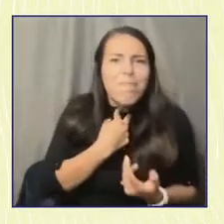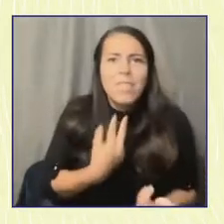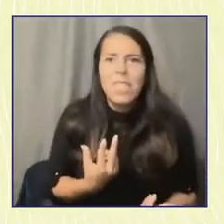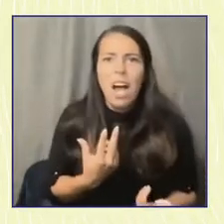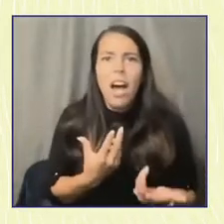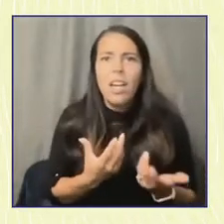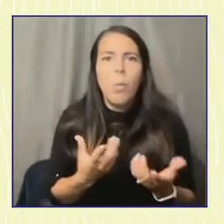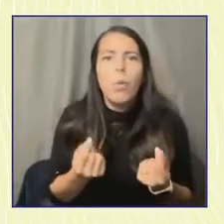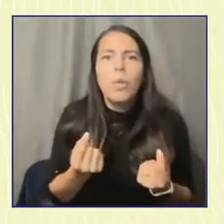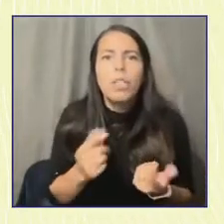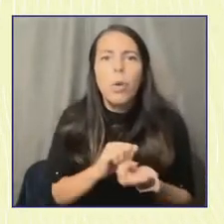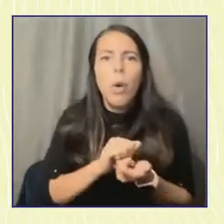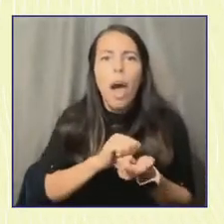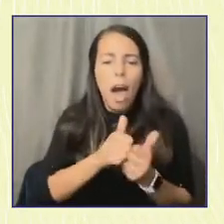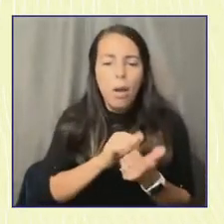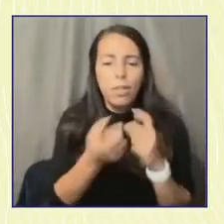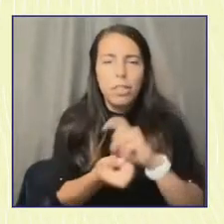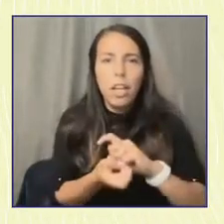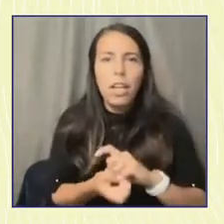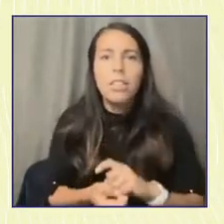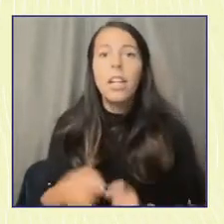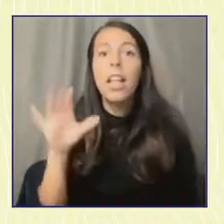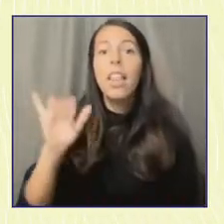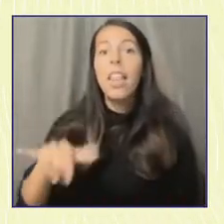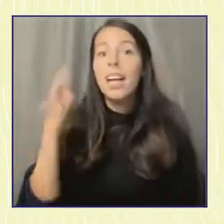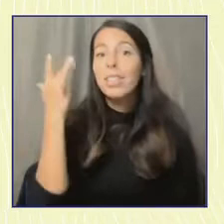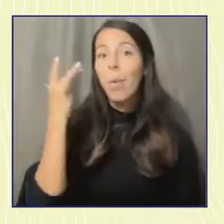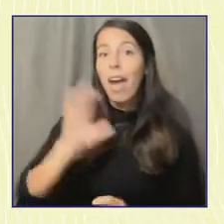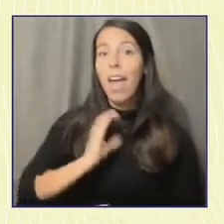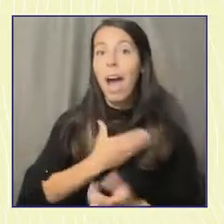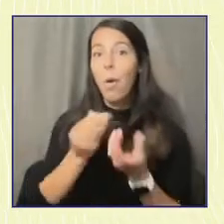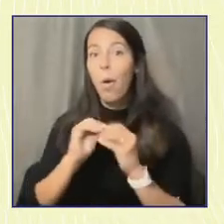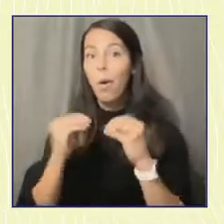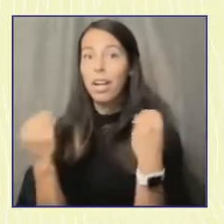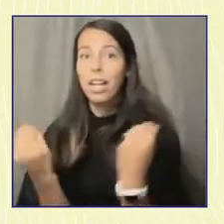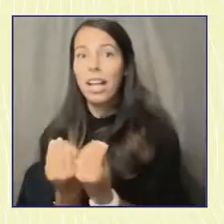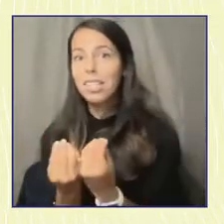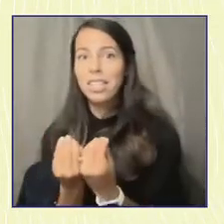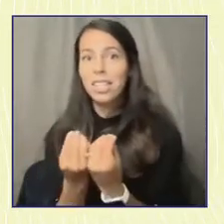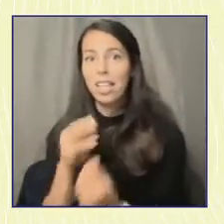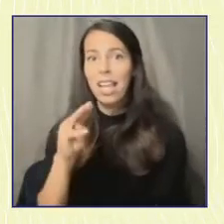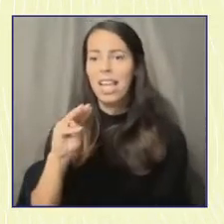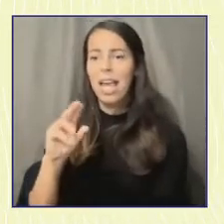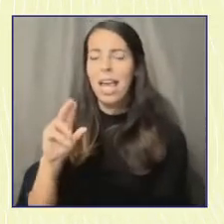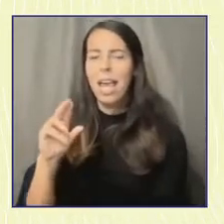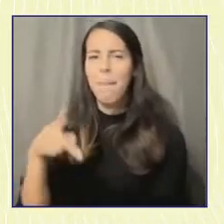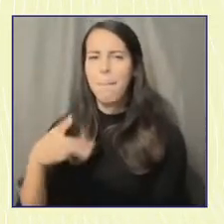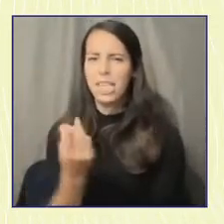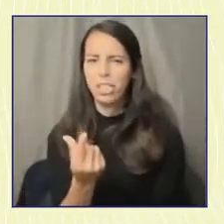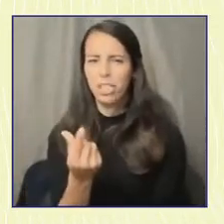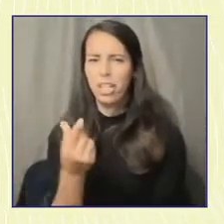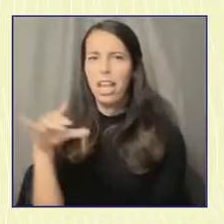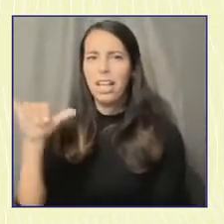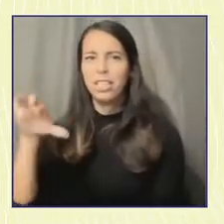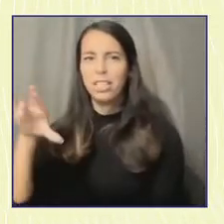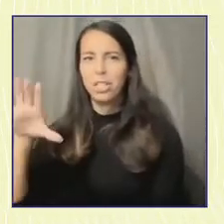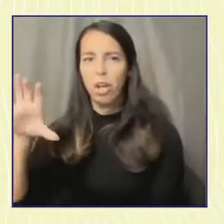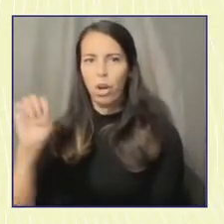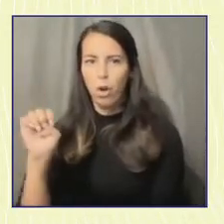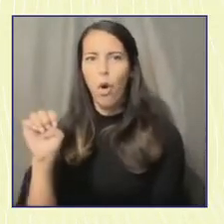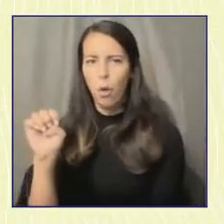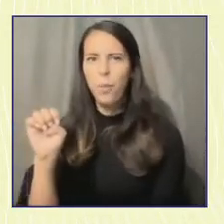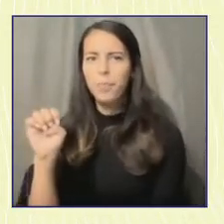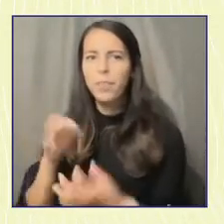That's where organizations like NGP and Circle come in. Circle's work is critical to all of this because we got to have the